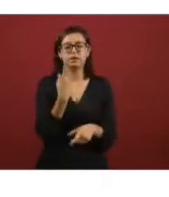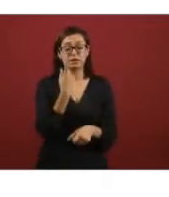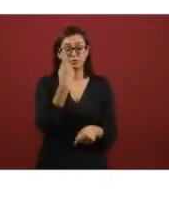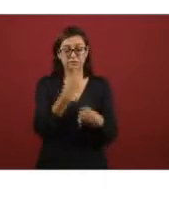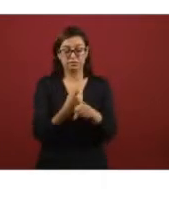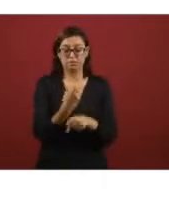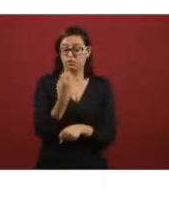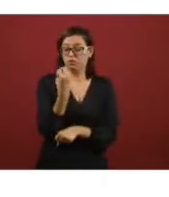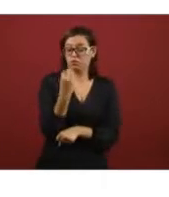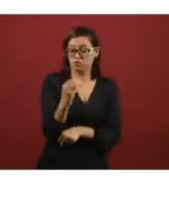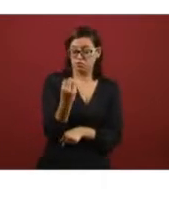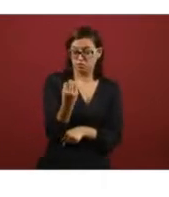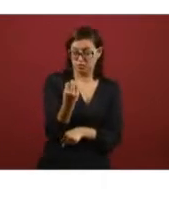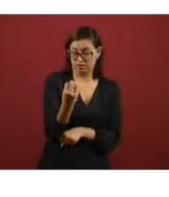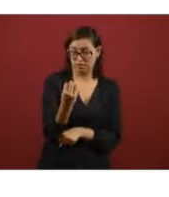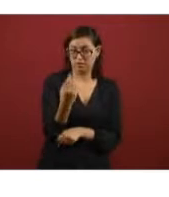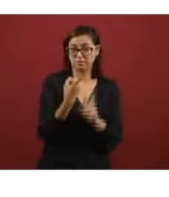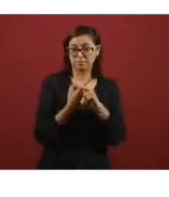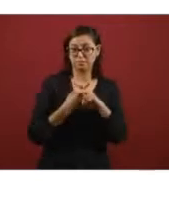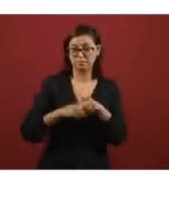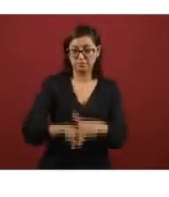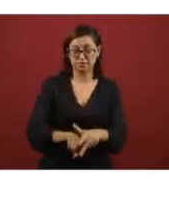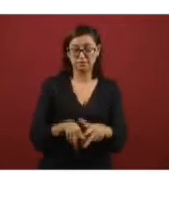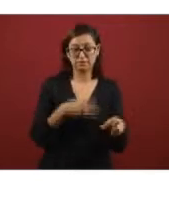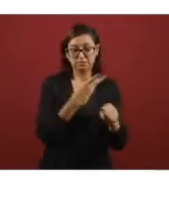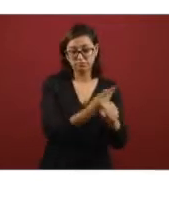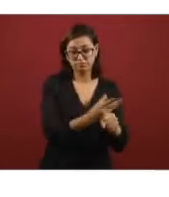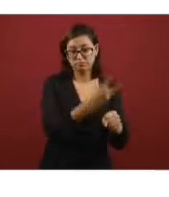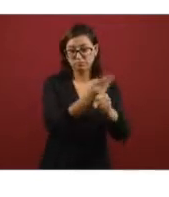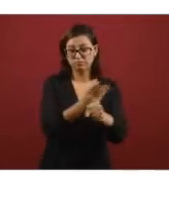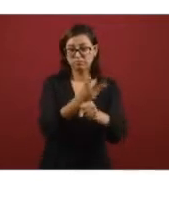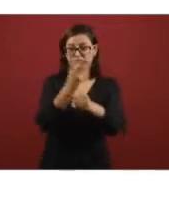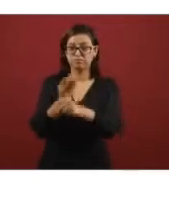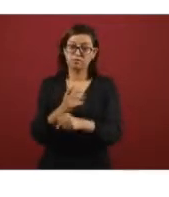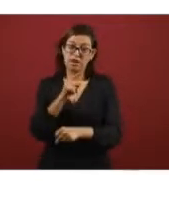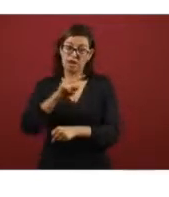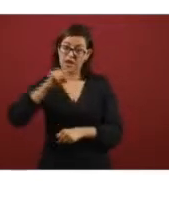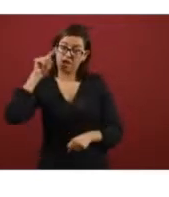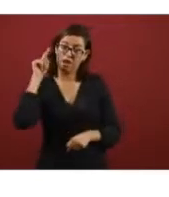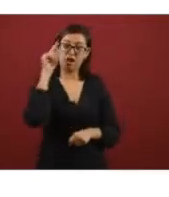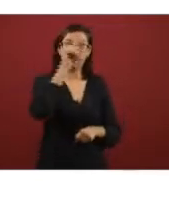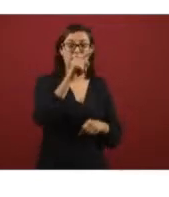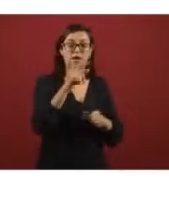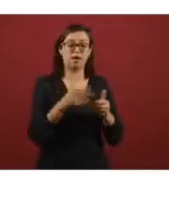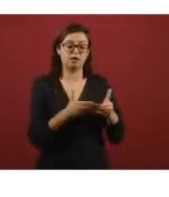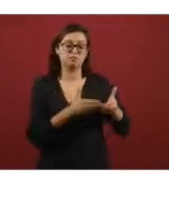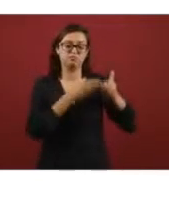um so they're going to be programming